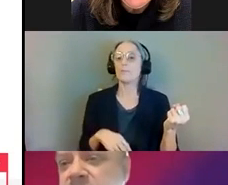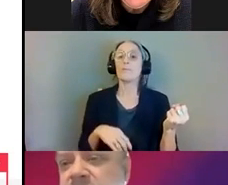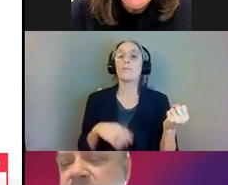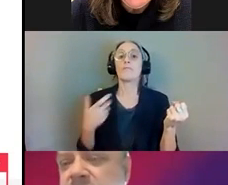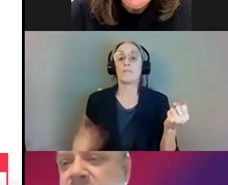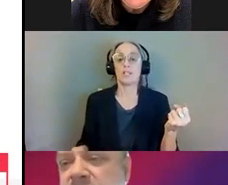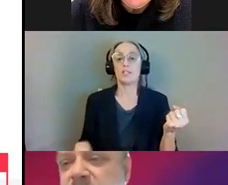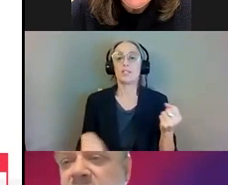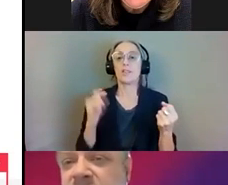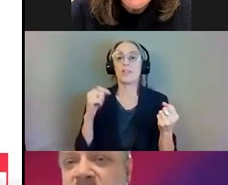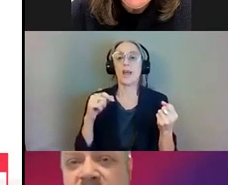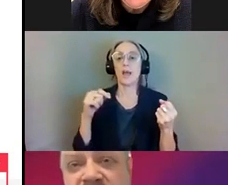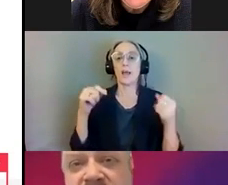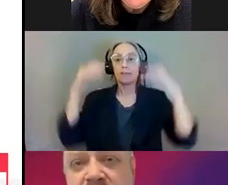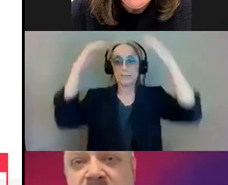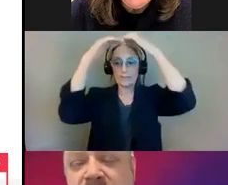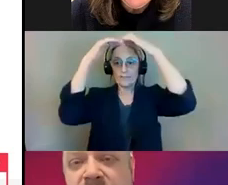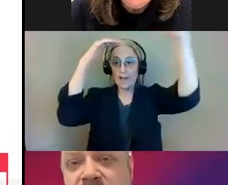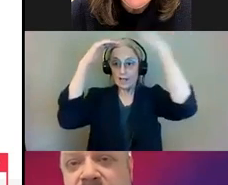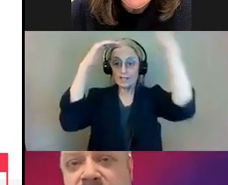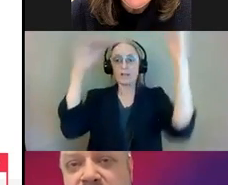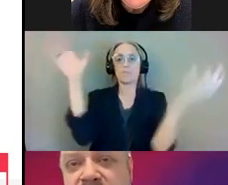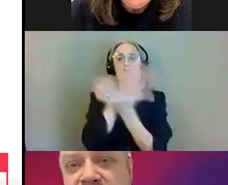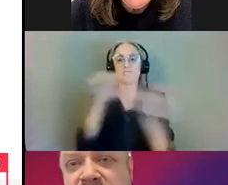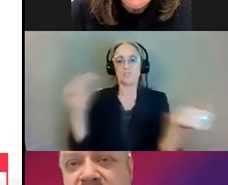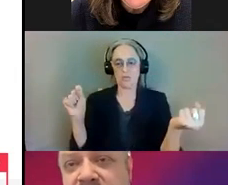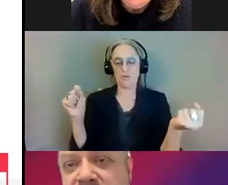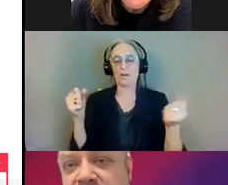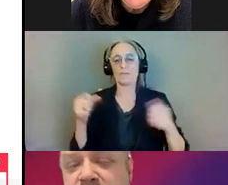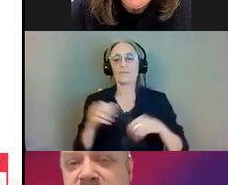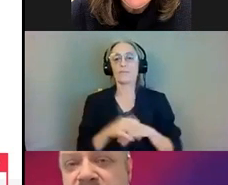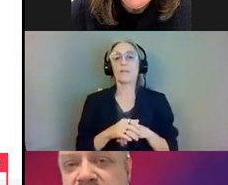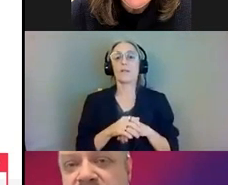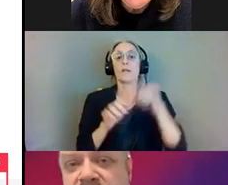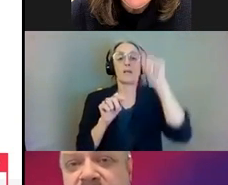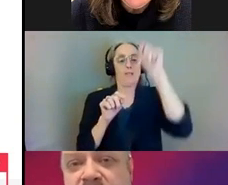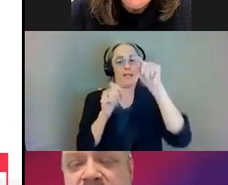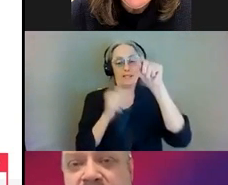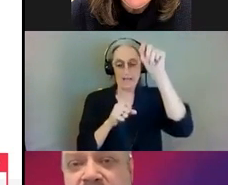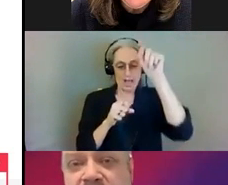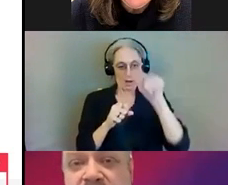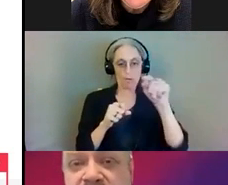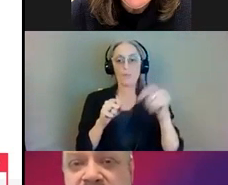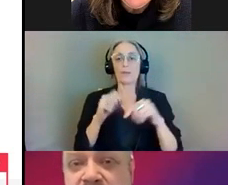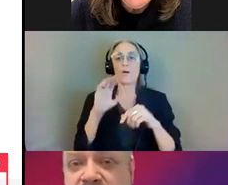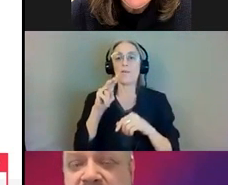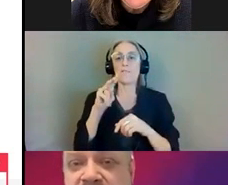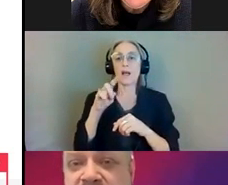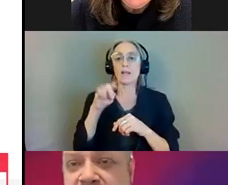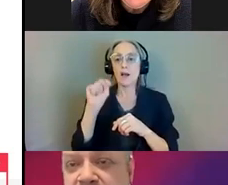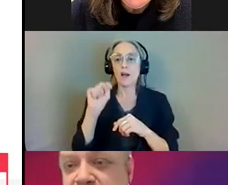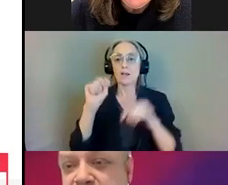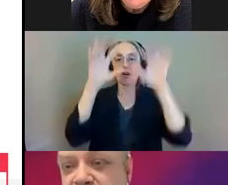again moving from north to south. Once the viaducts are removed, we then install